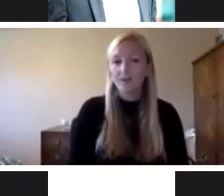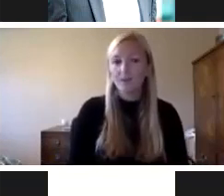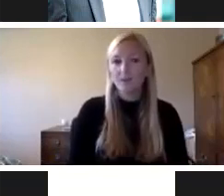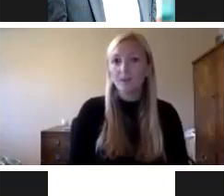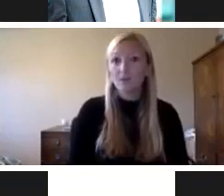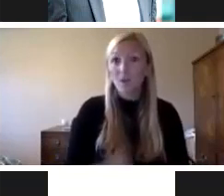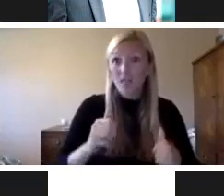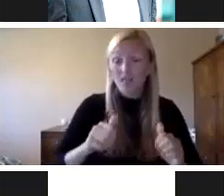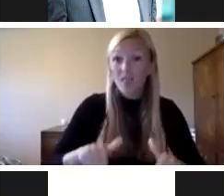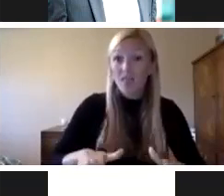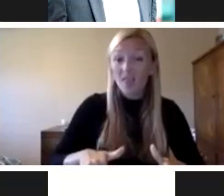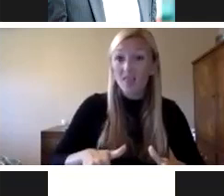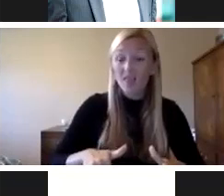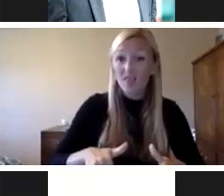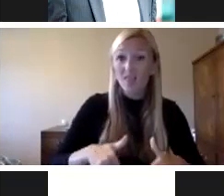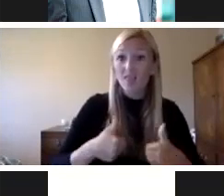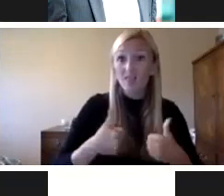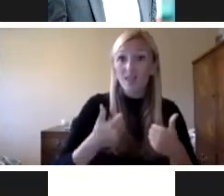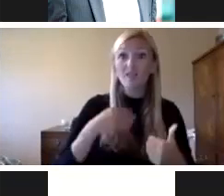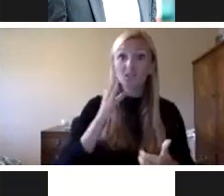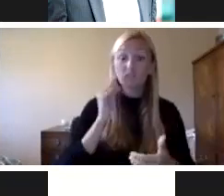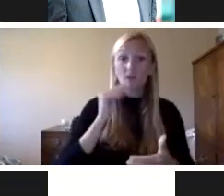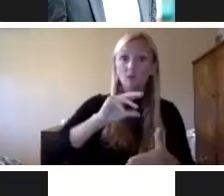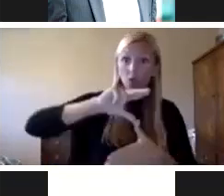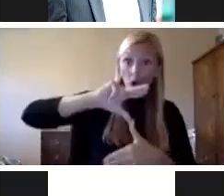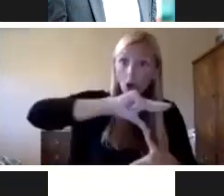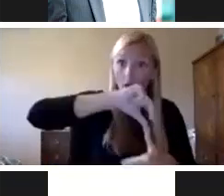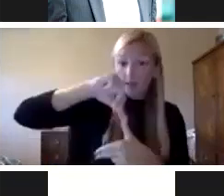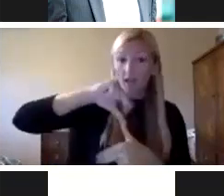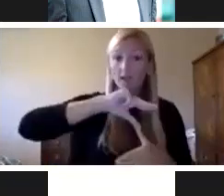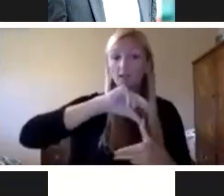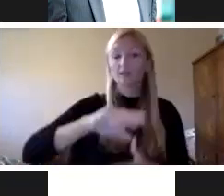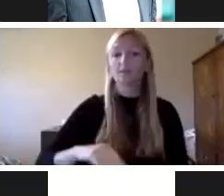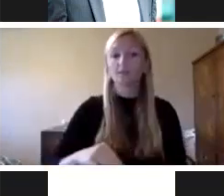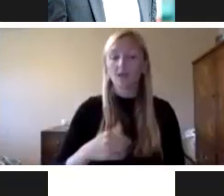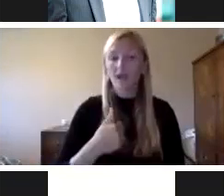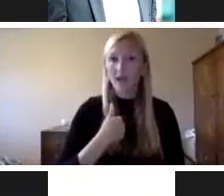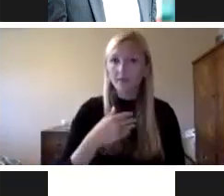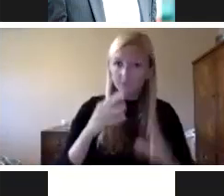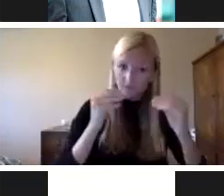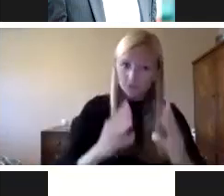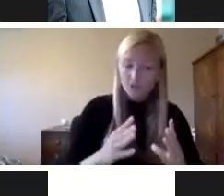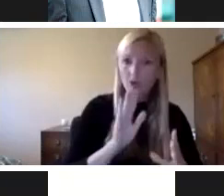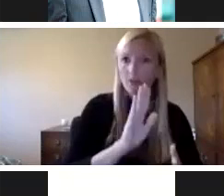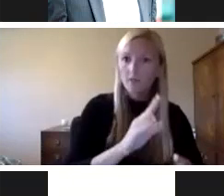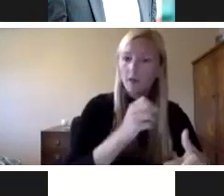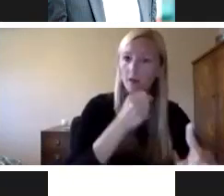through hurricanes on the Gulf Coast and having staff members that were managers and and having teachers who were affected by